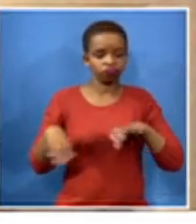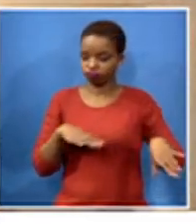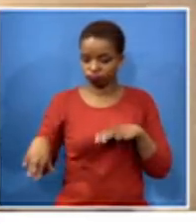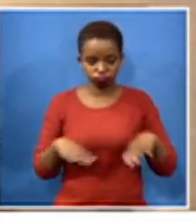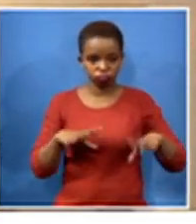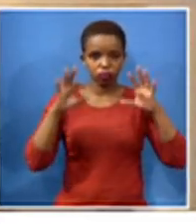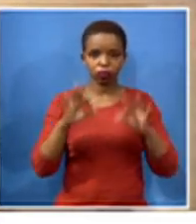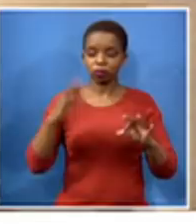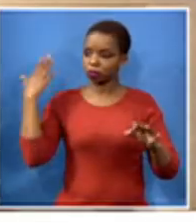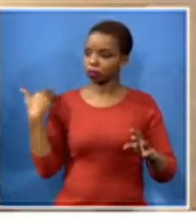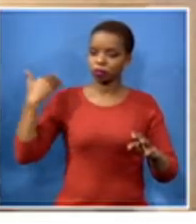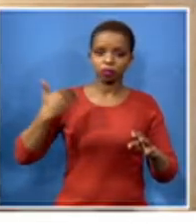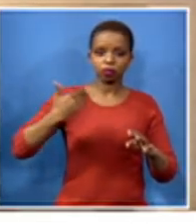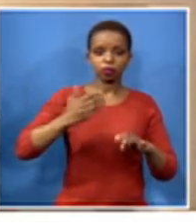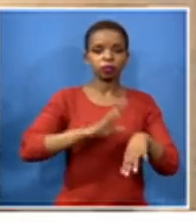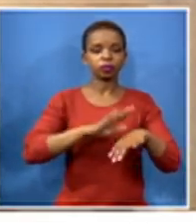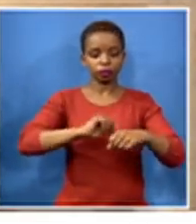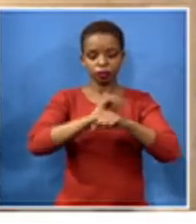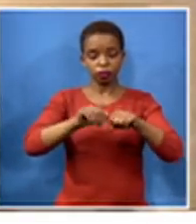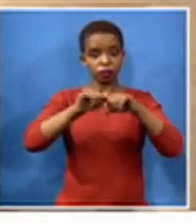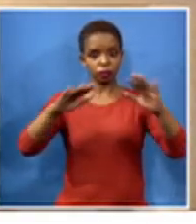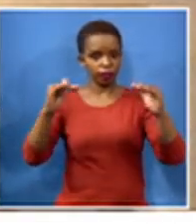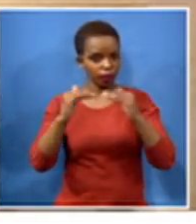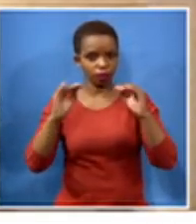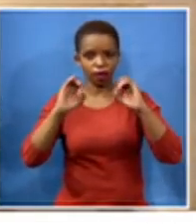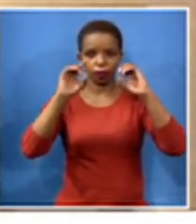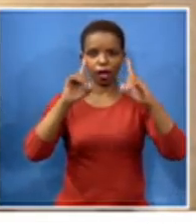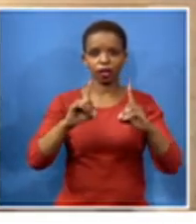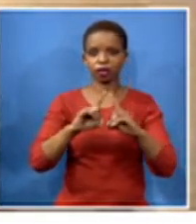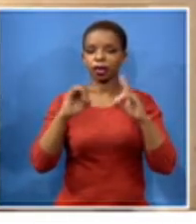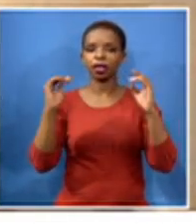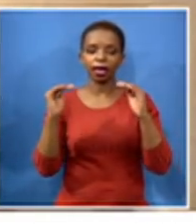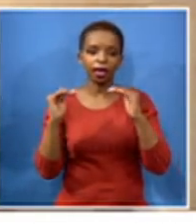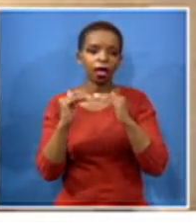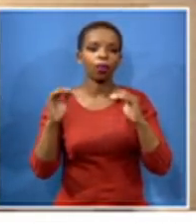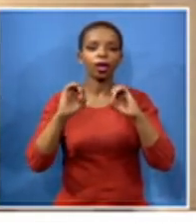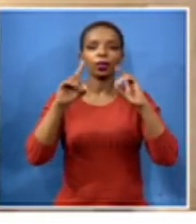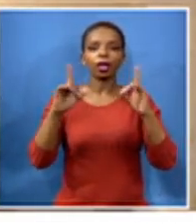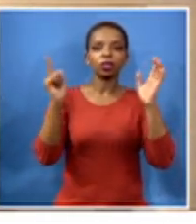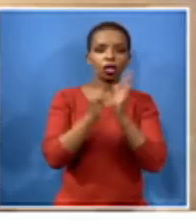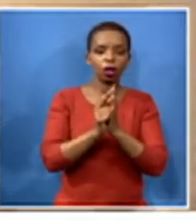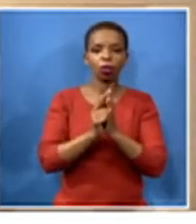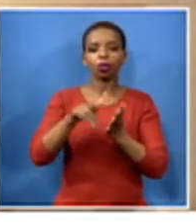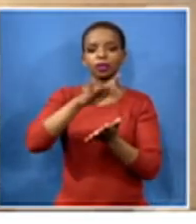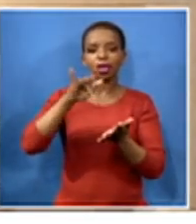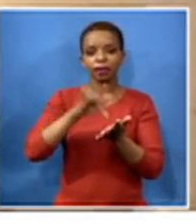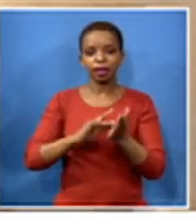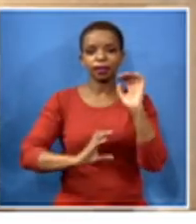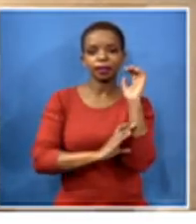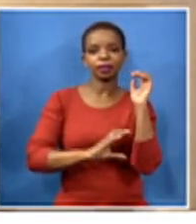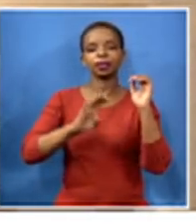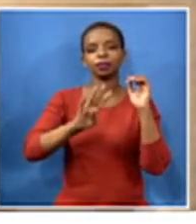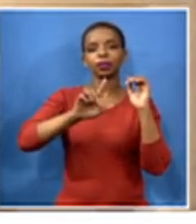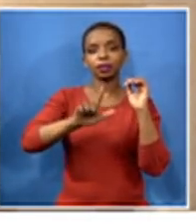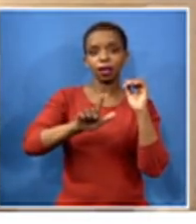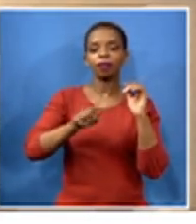the covert 19 period equal education equal education law center section 27 have been engaging very